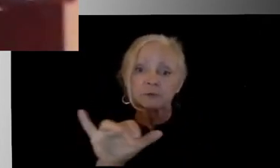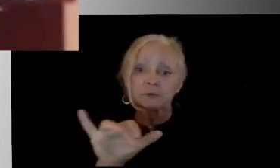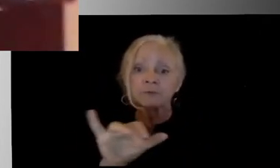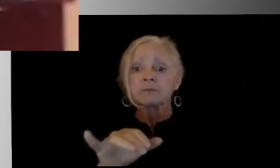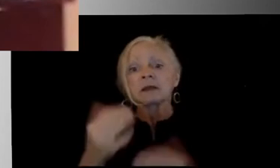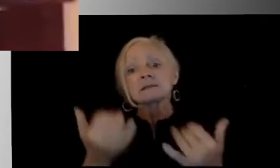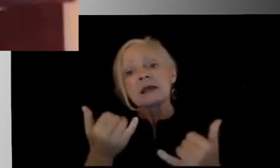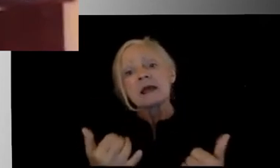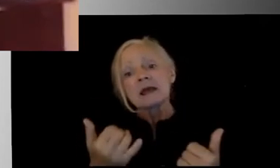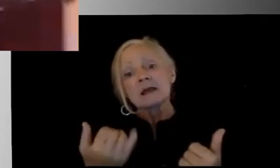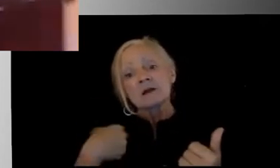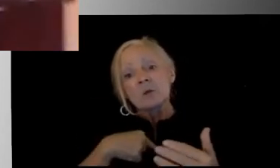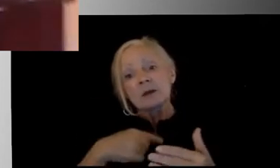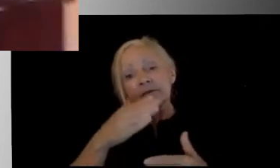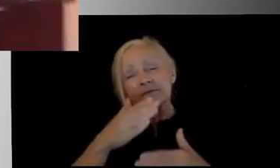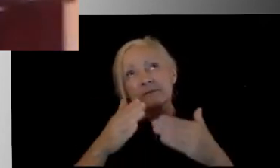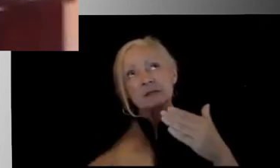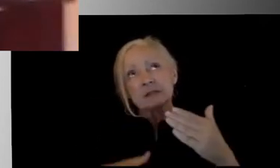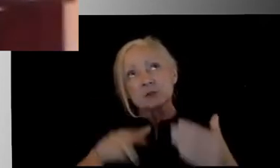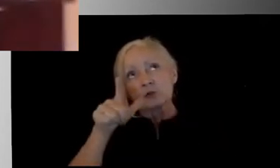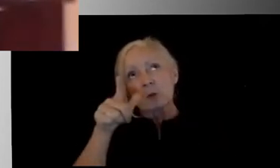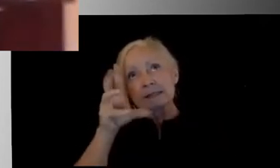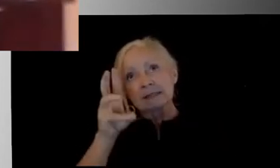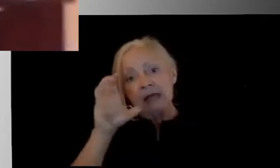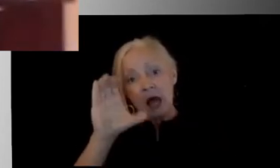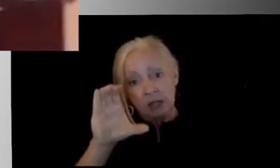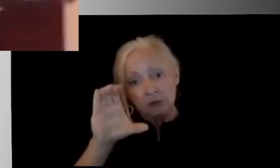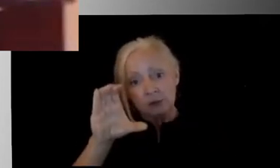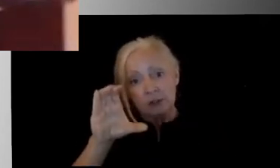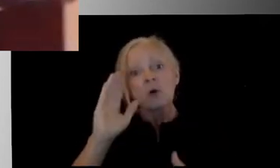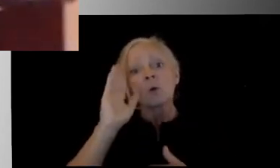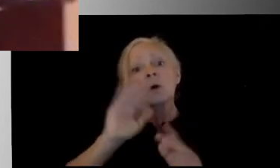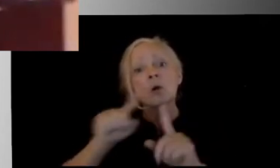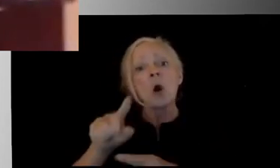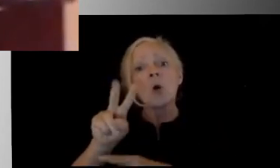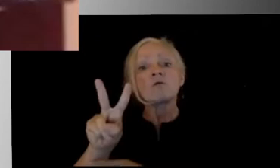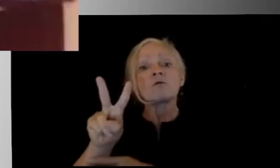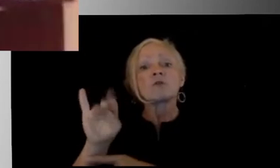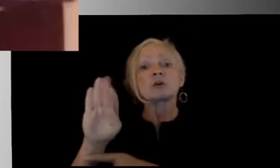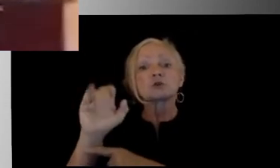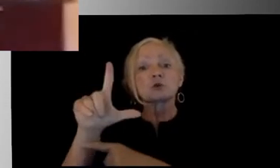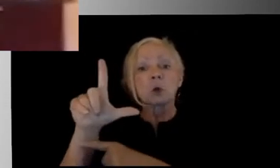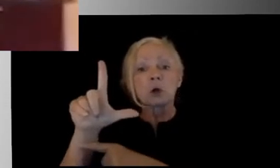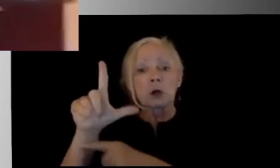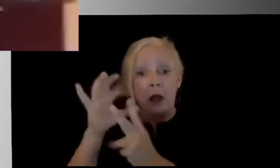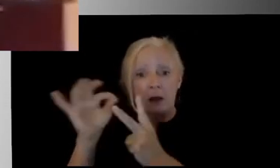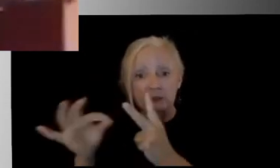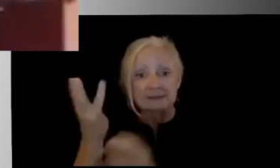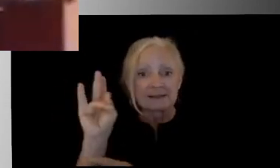finalized our numbers. 2,600 of our children, approximately, will be attending the virtual option. That's about 17% of our student population.